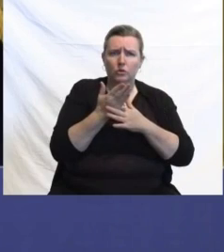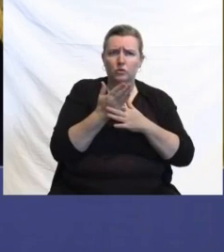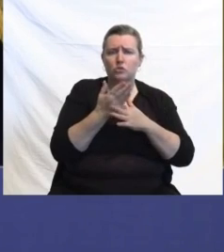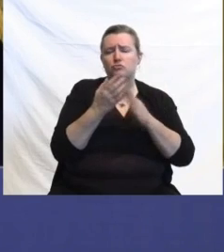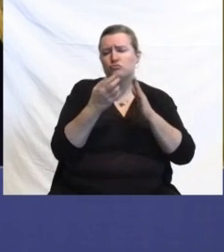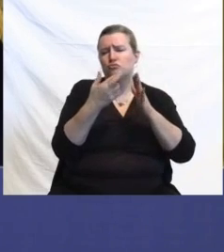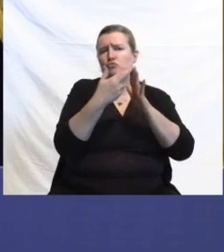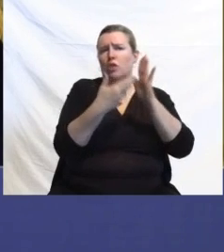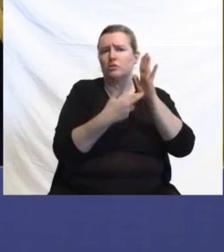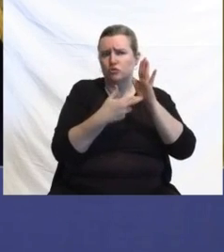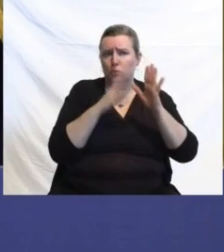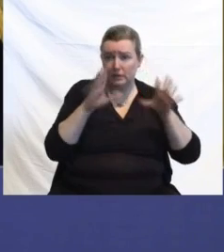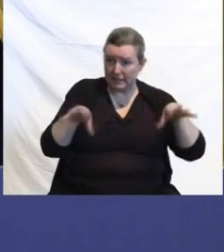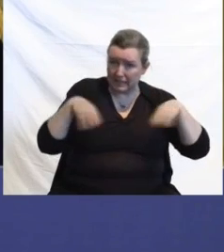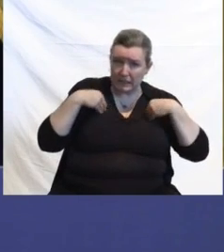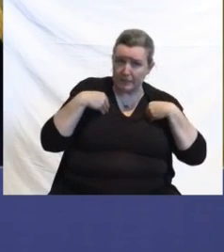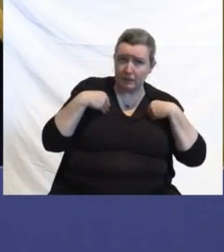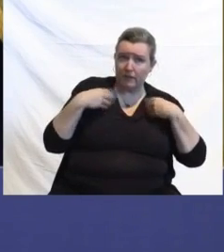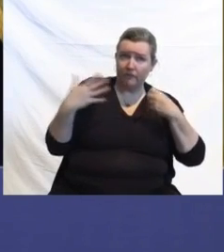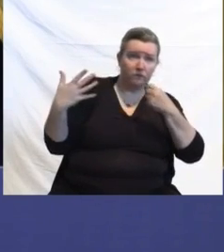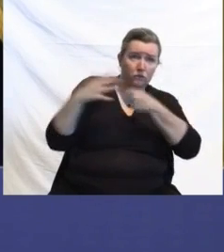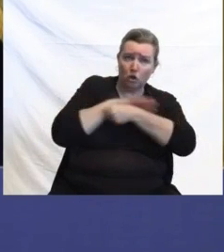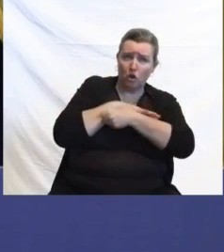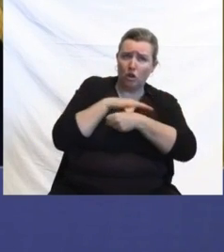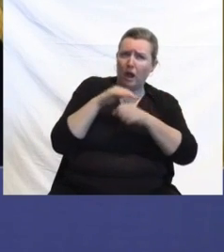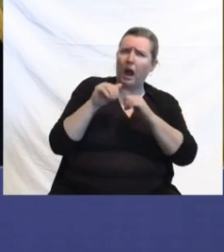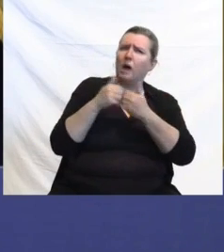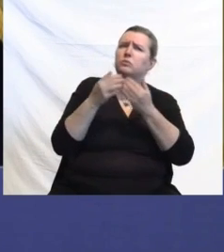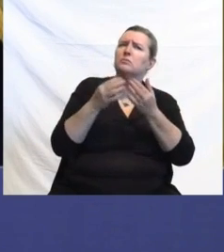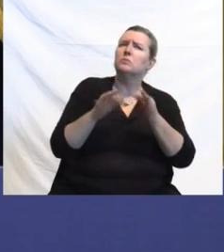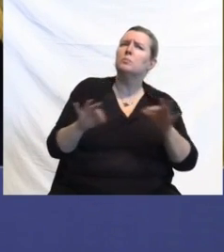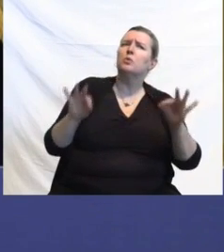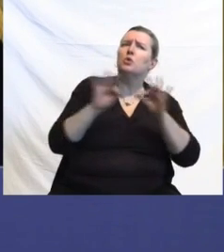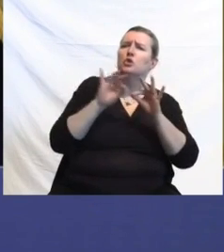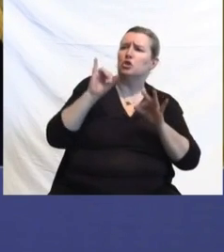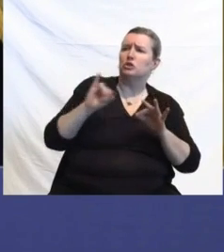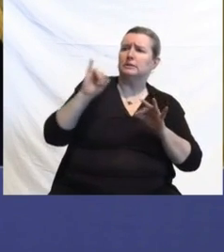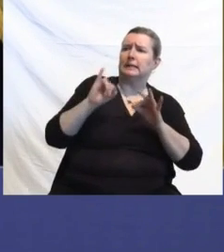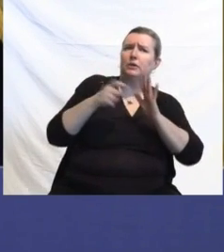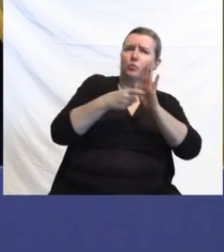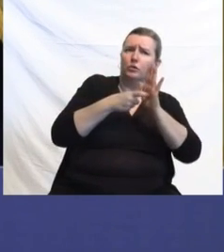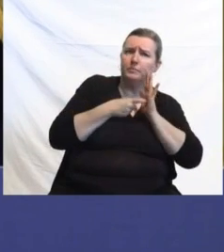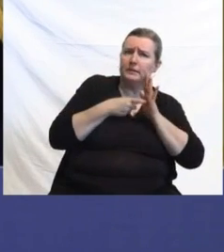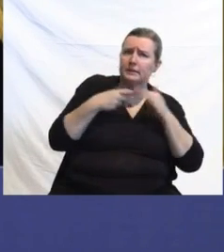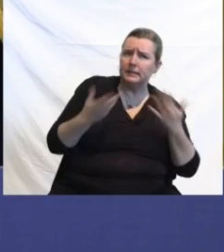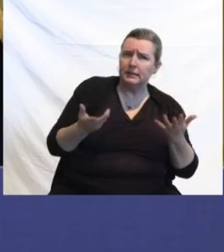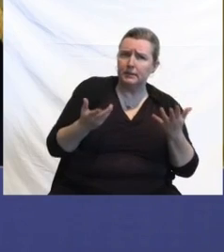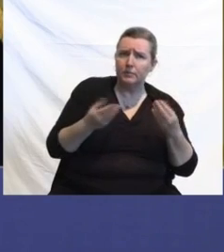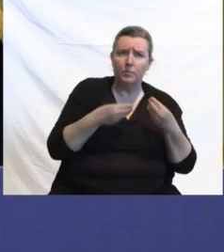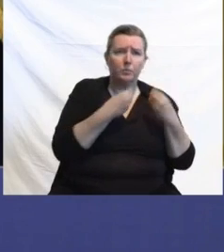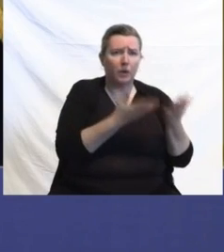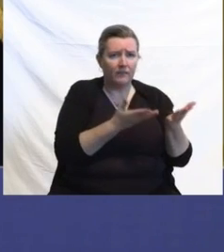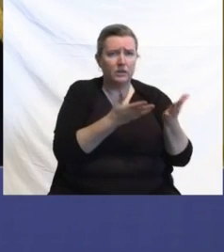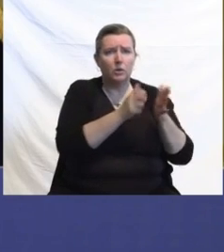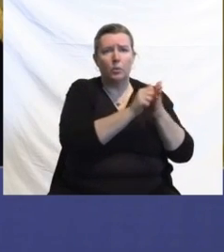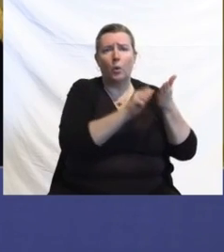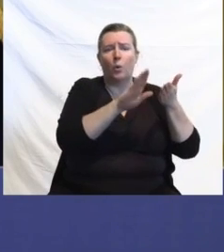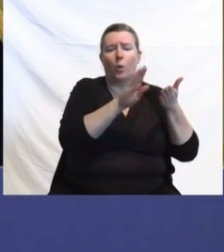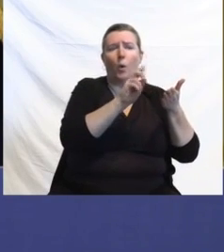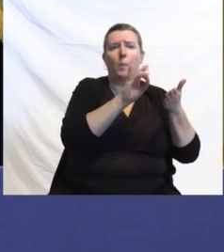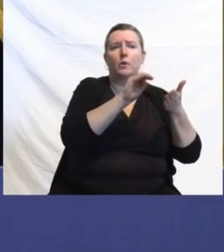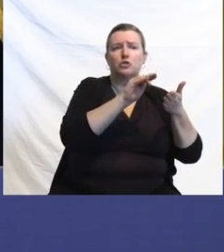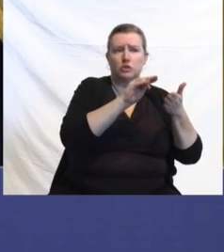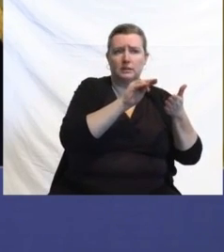important is the insurance requirement in making abortions and contraceptives available with no out-of-pocket costs